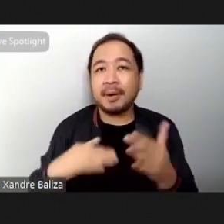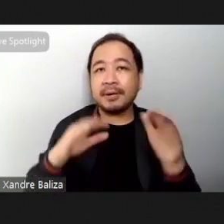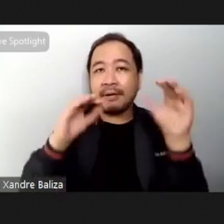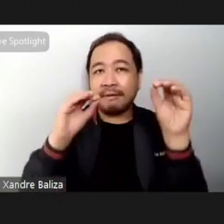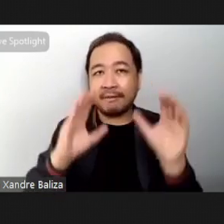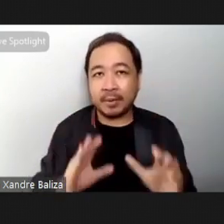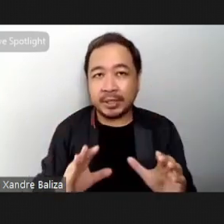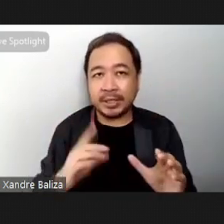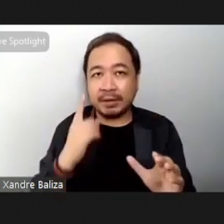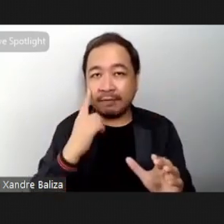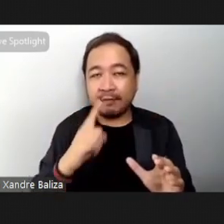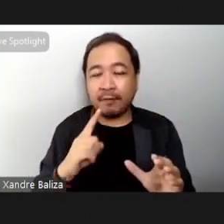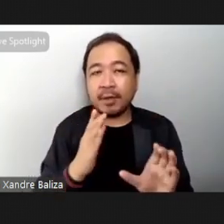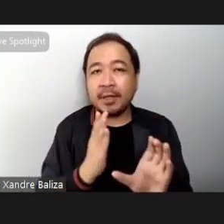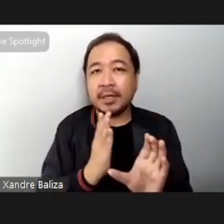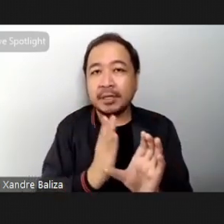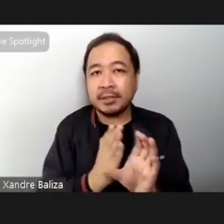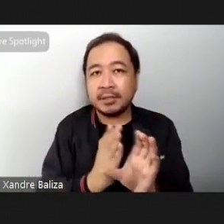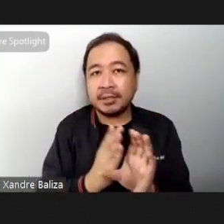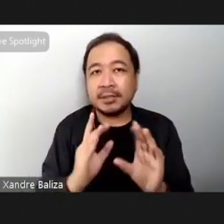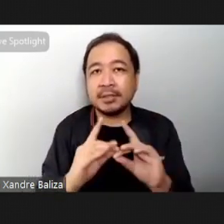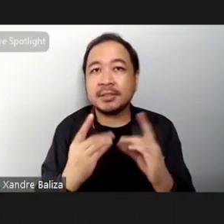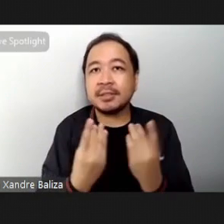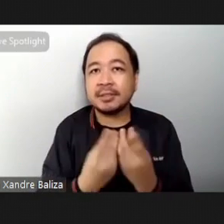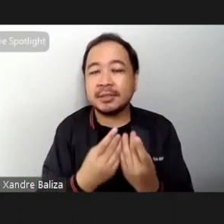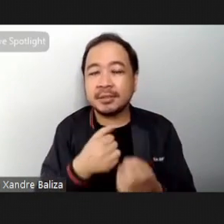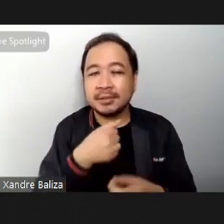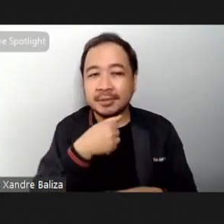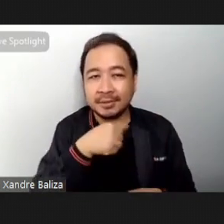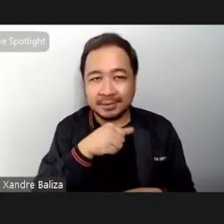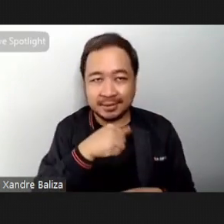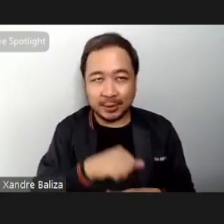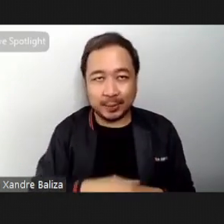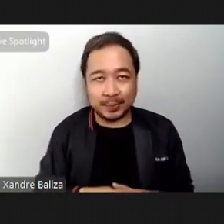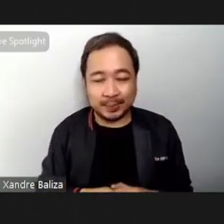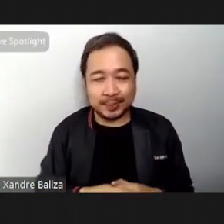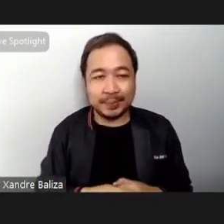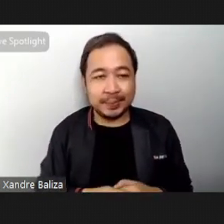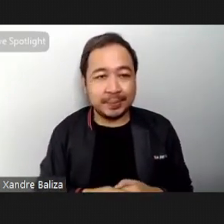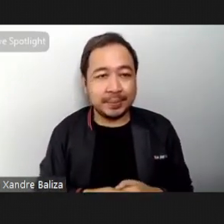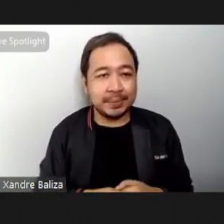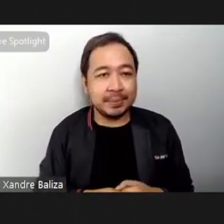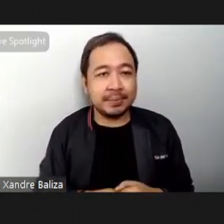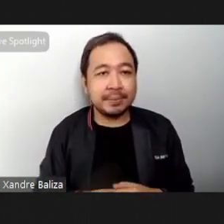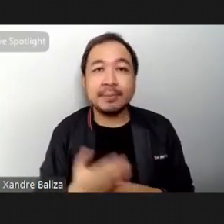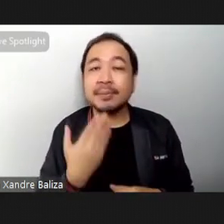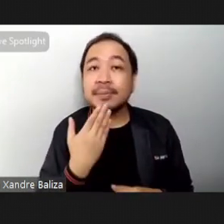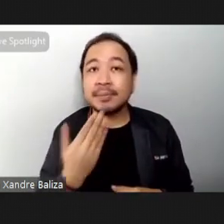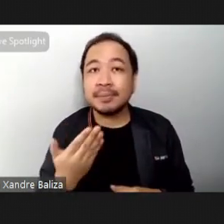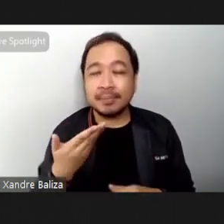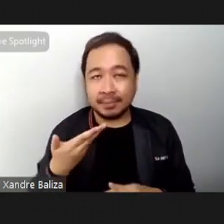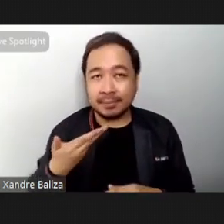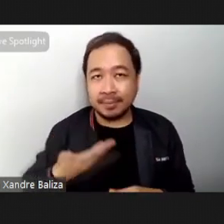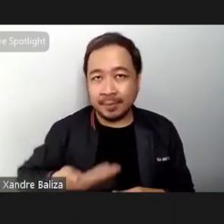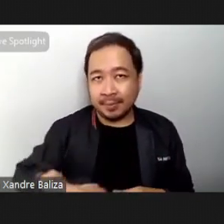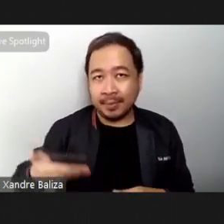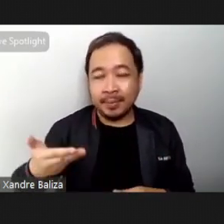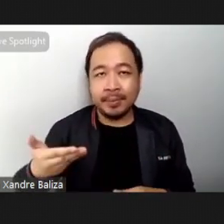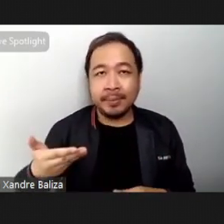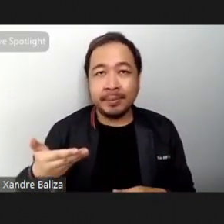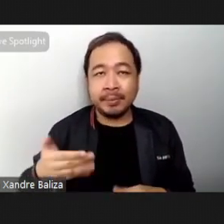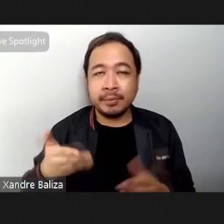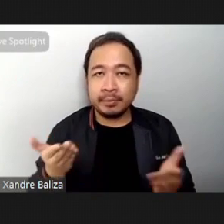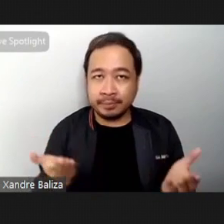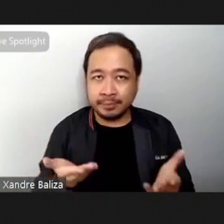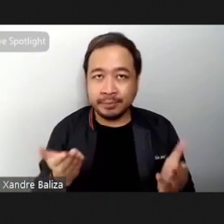the Psychology Department of Ateneo So thank you for inviting me to this